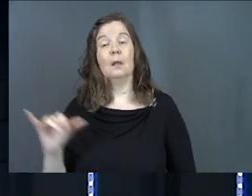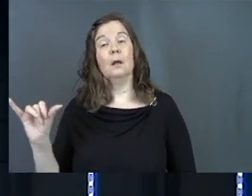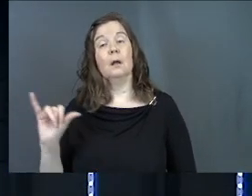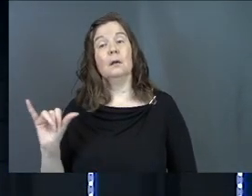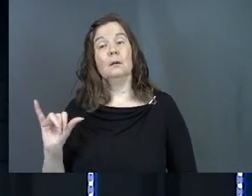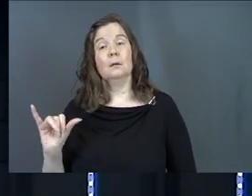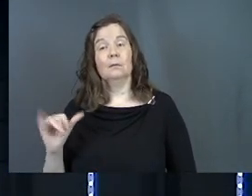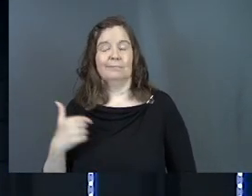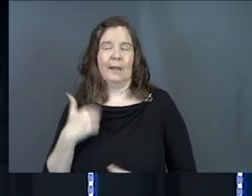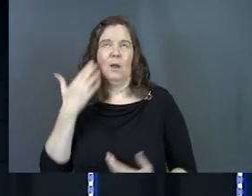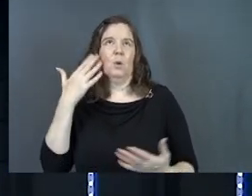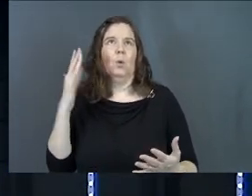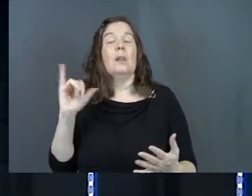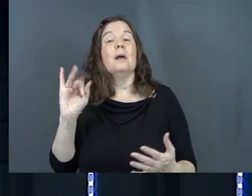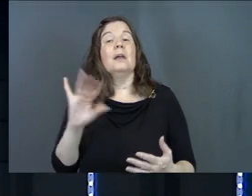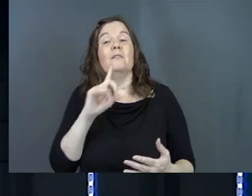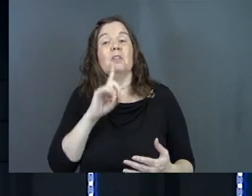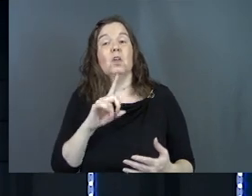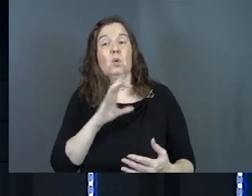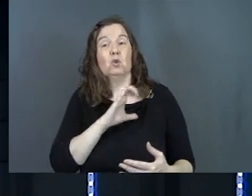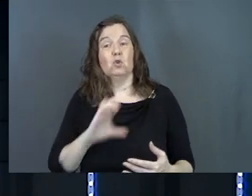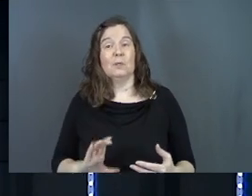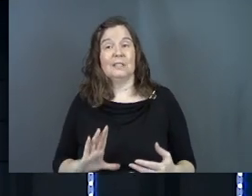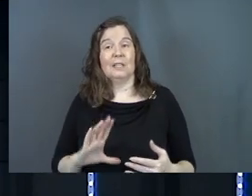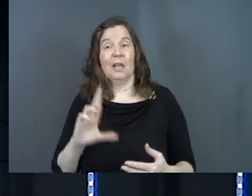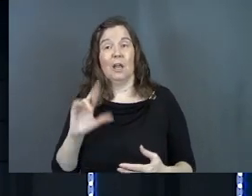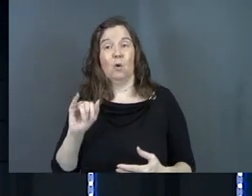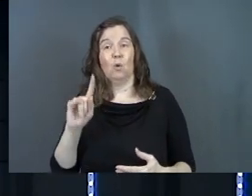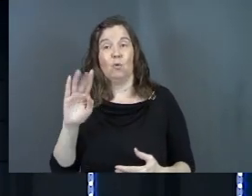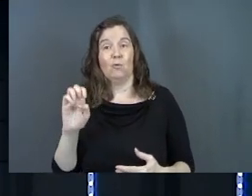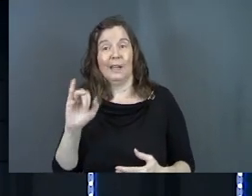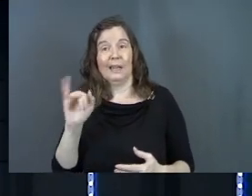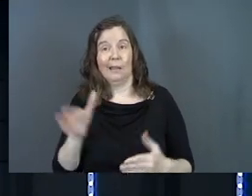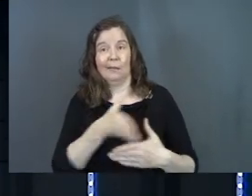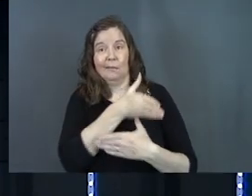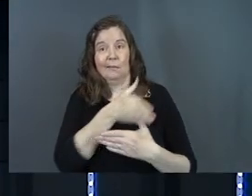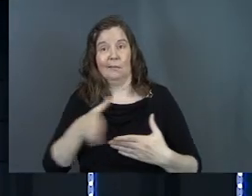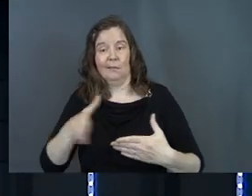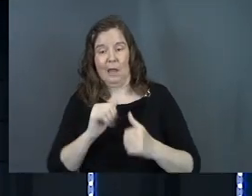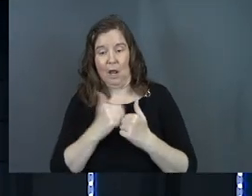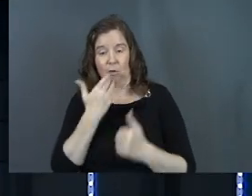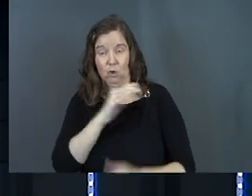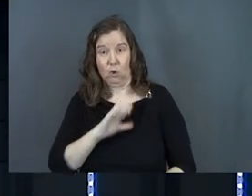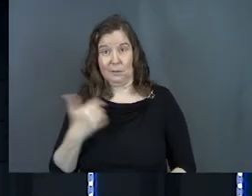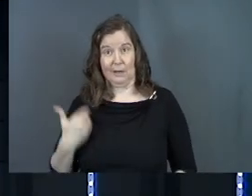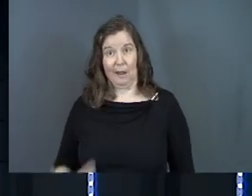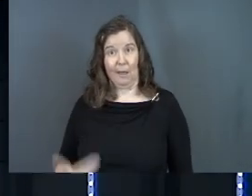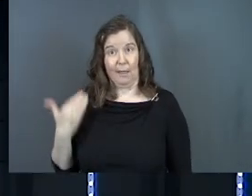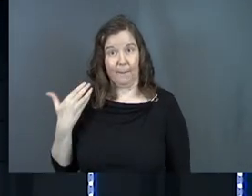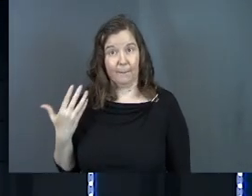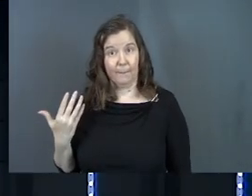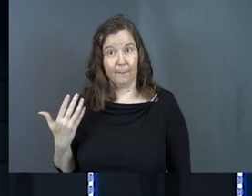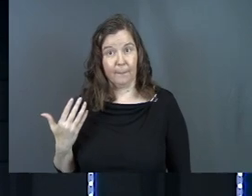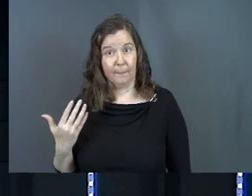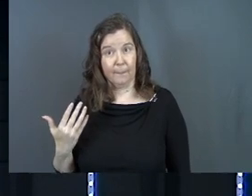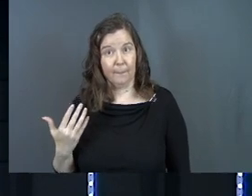Like, I don't know. Like, if there was a Christianity rating, right? Like on how good of a Christian I am.